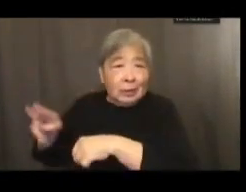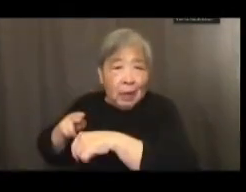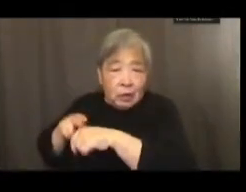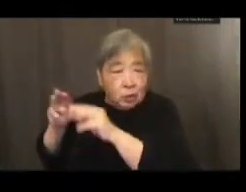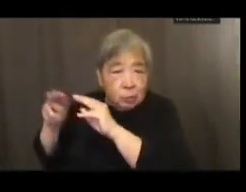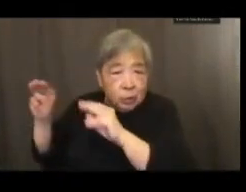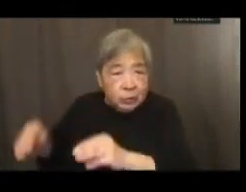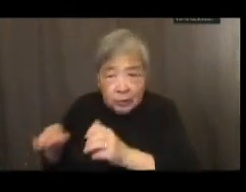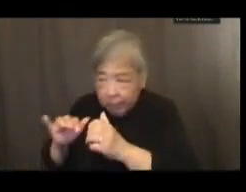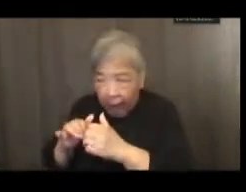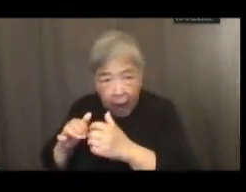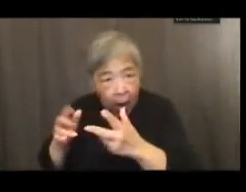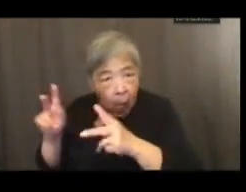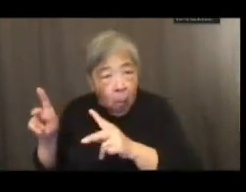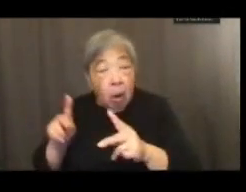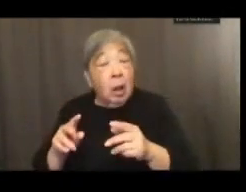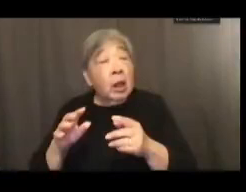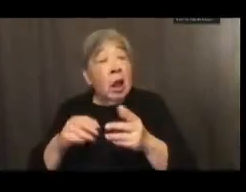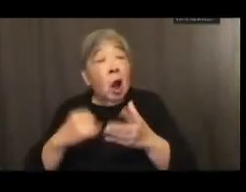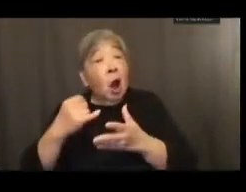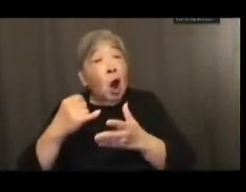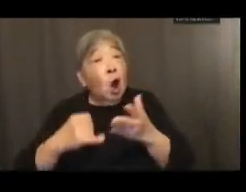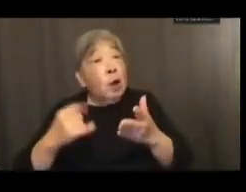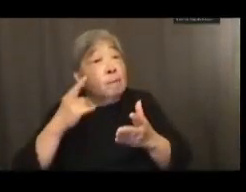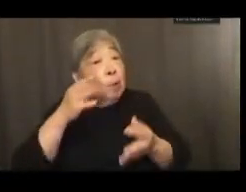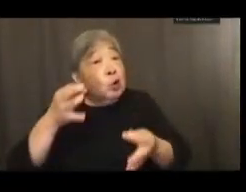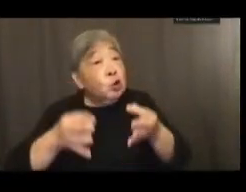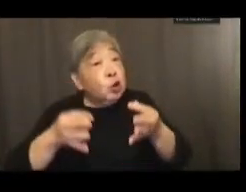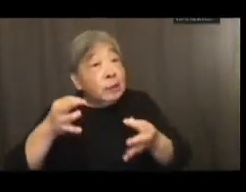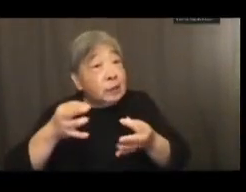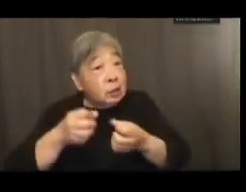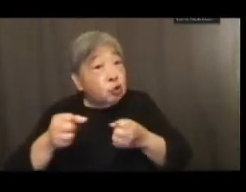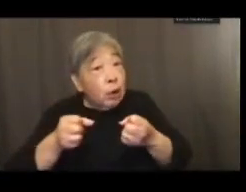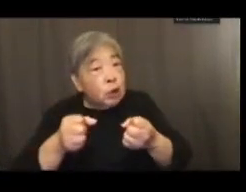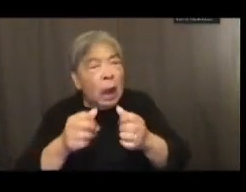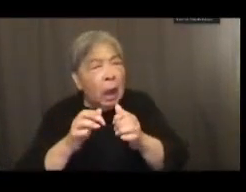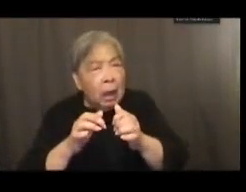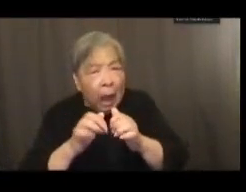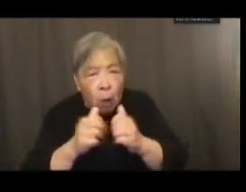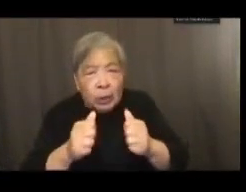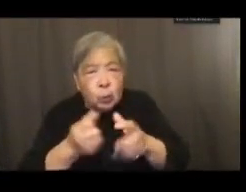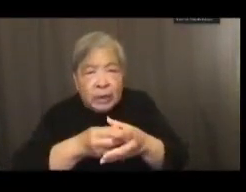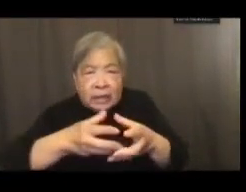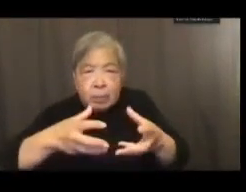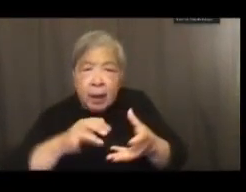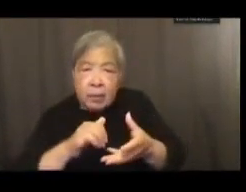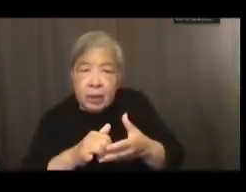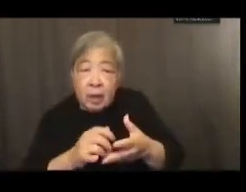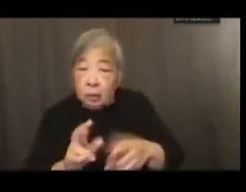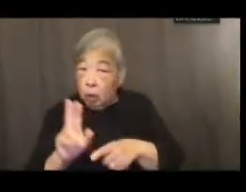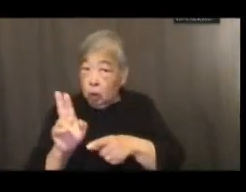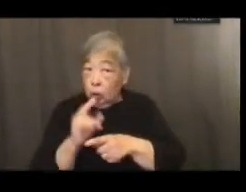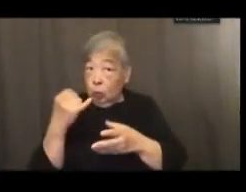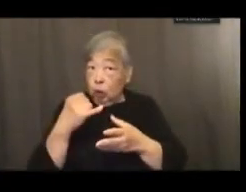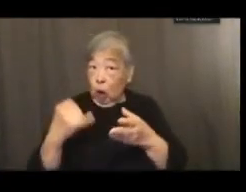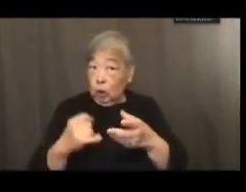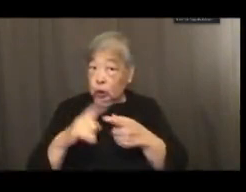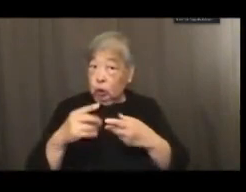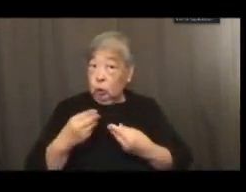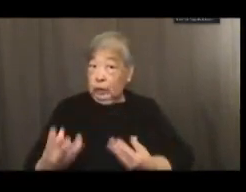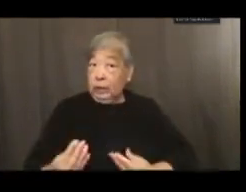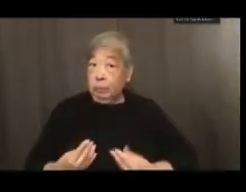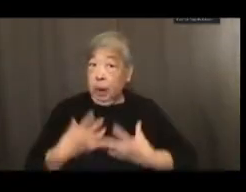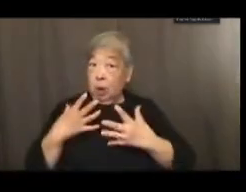Do we expand the Art for Justice Fund strategy in which the arts are used to inspire collaborative